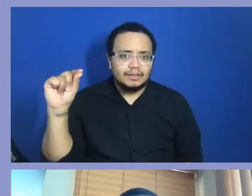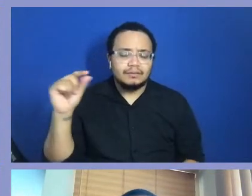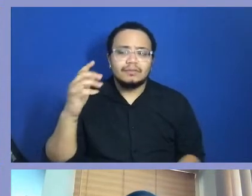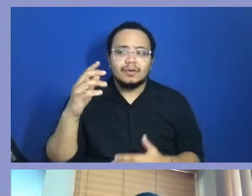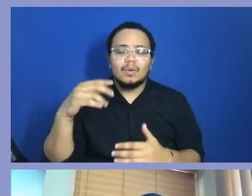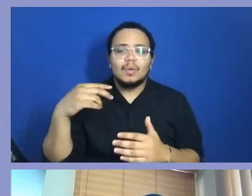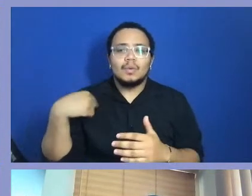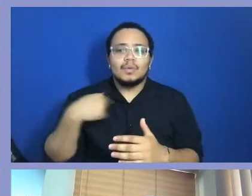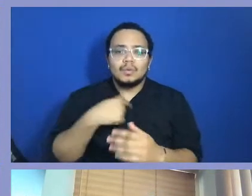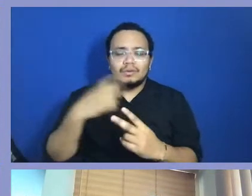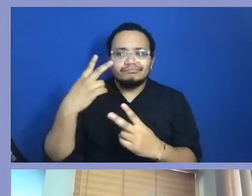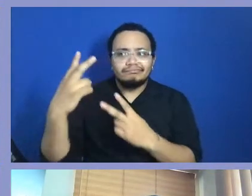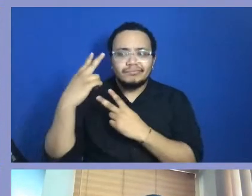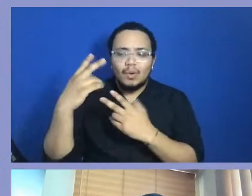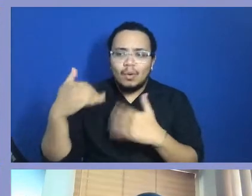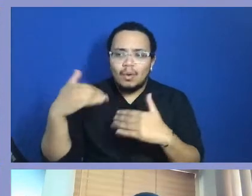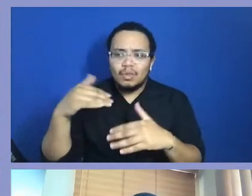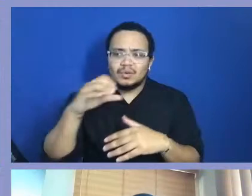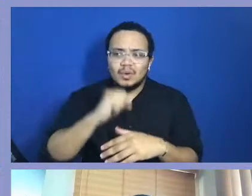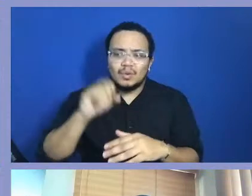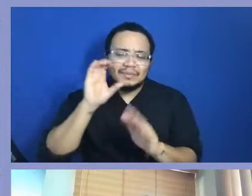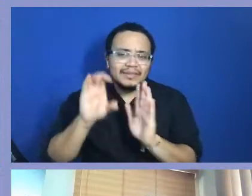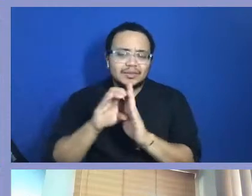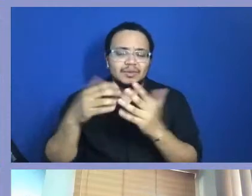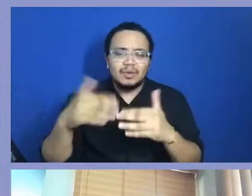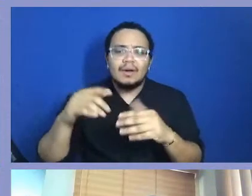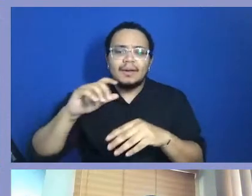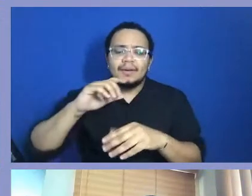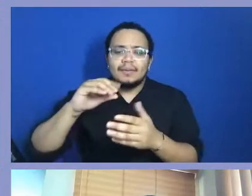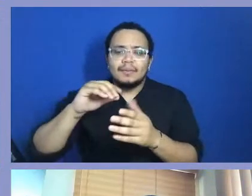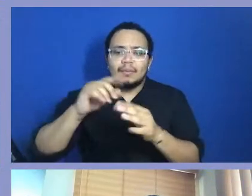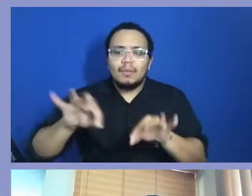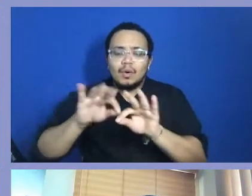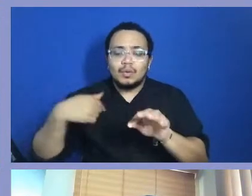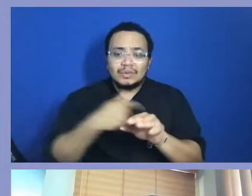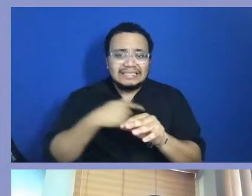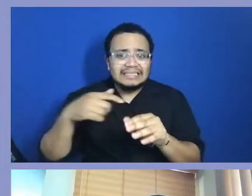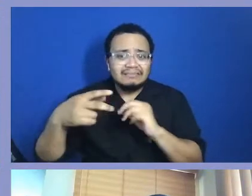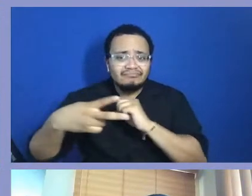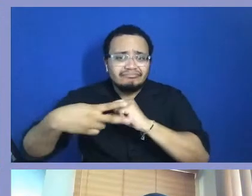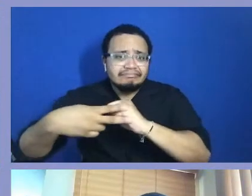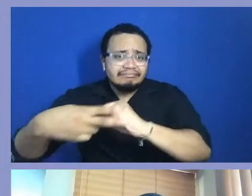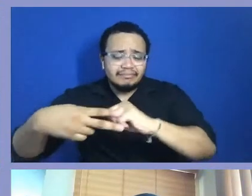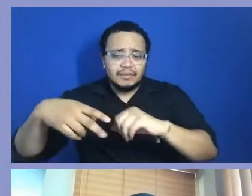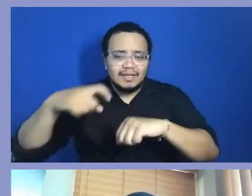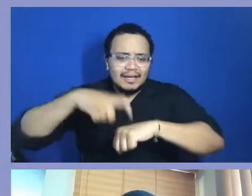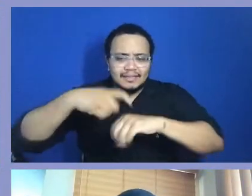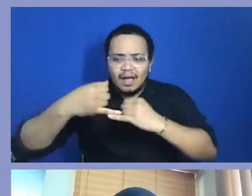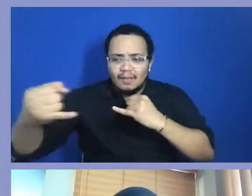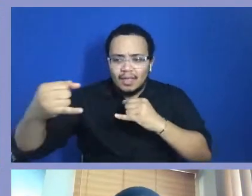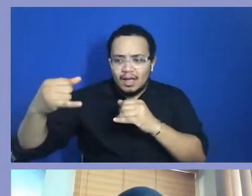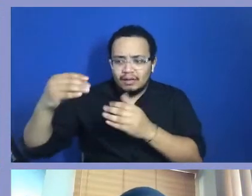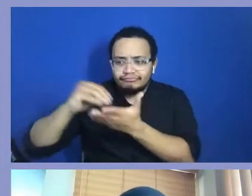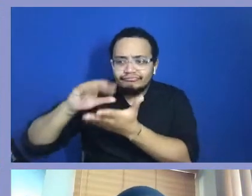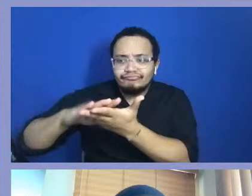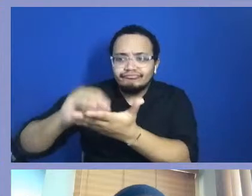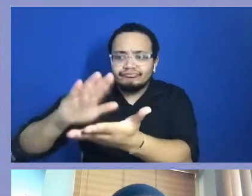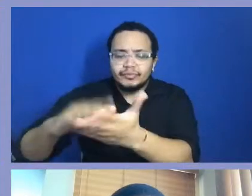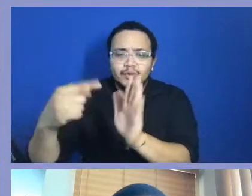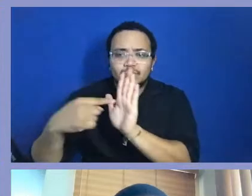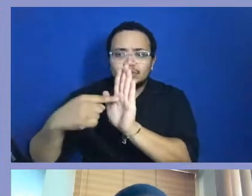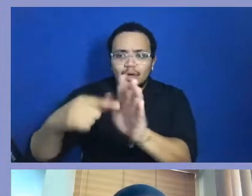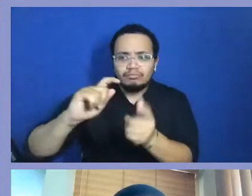important to document these spaces to keep, you know, a timeline of, you know, how, you know, we are progressing as a community, you know?